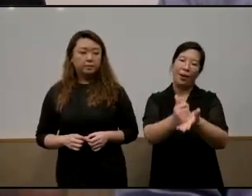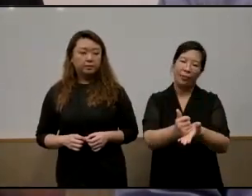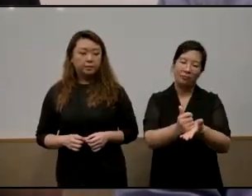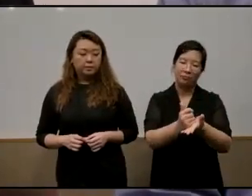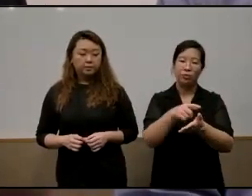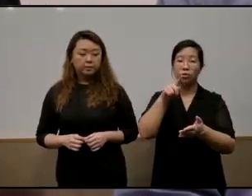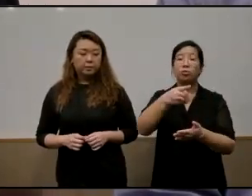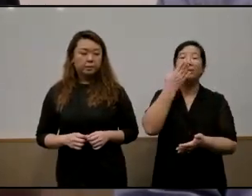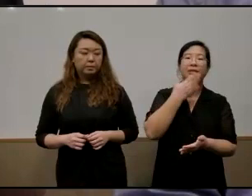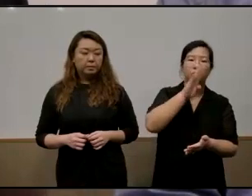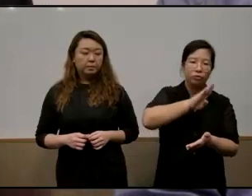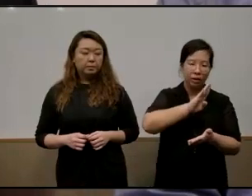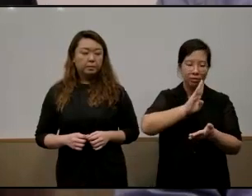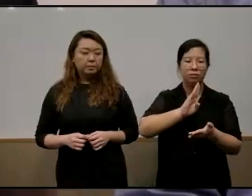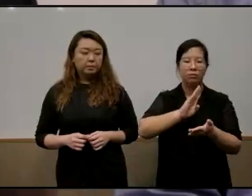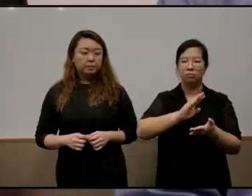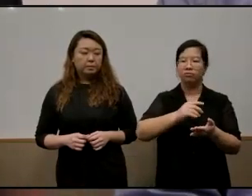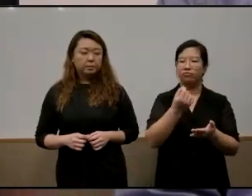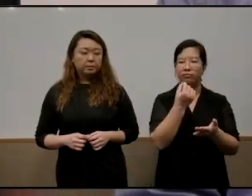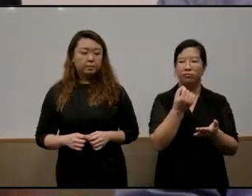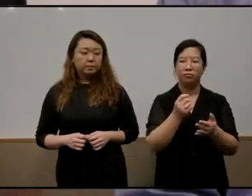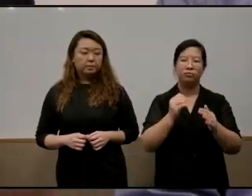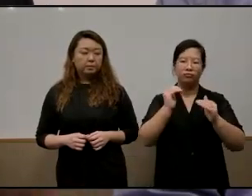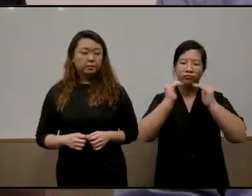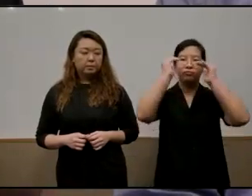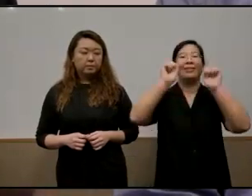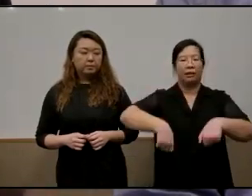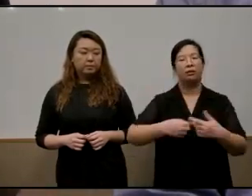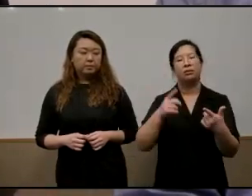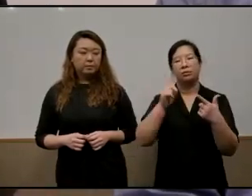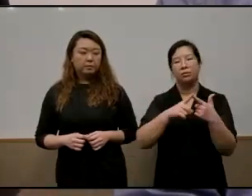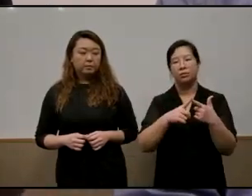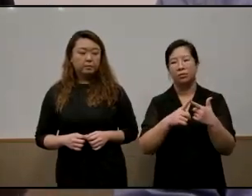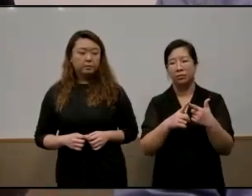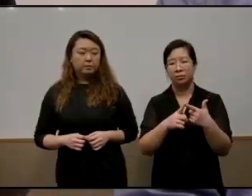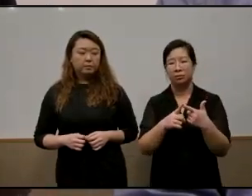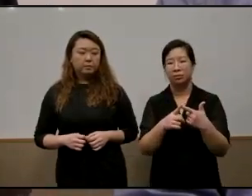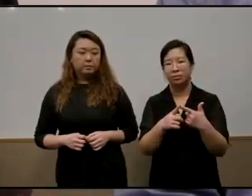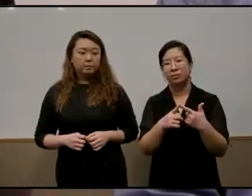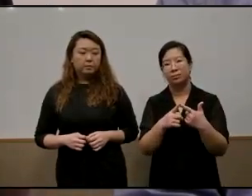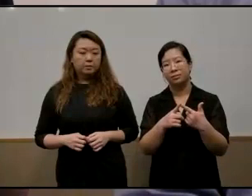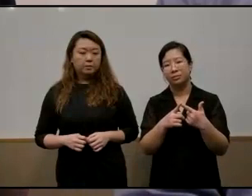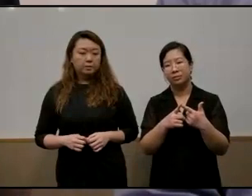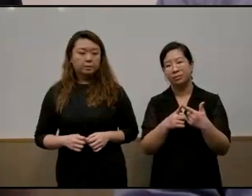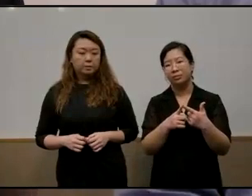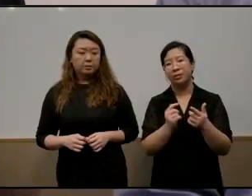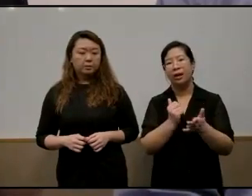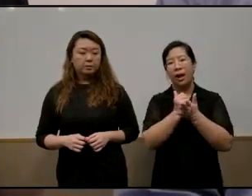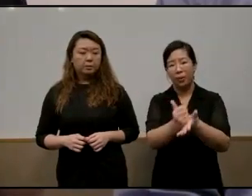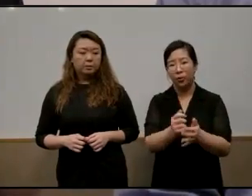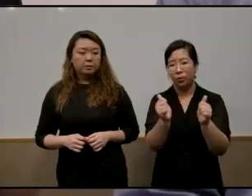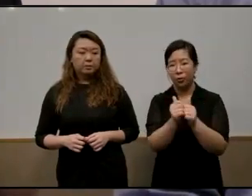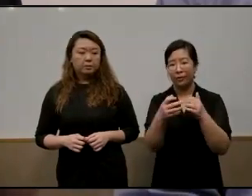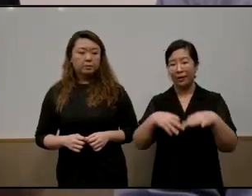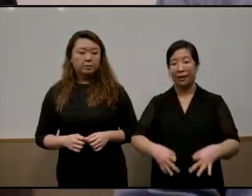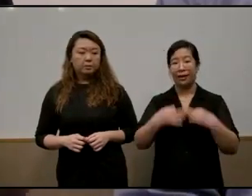that education today is still doing secondly it helps you with life skill